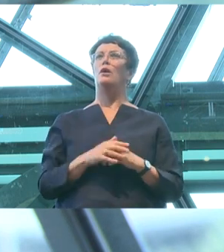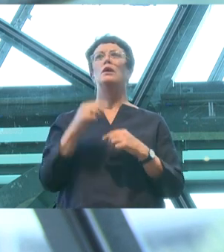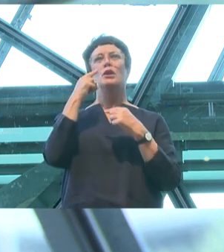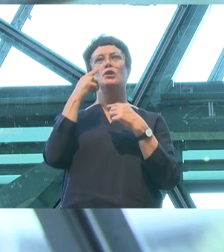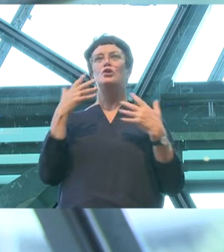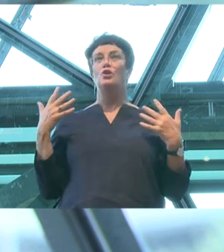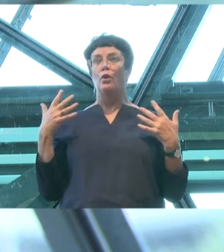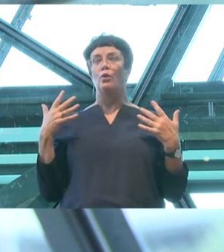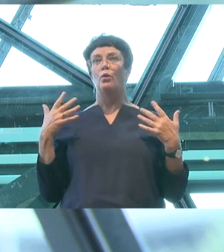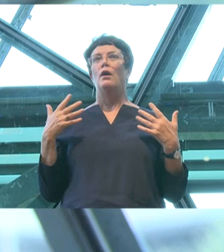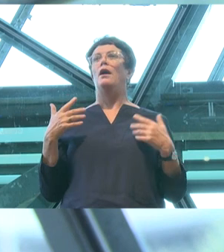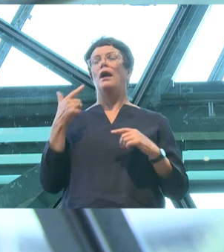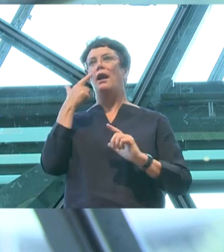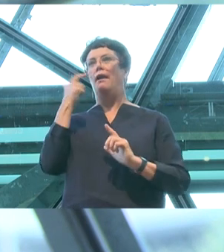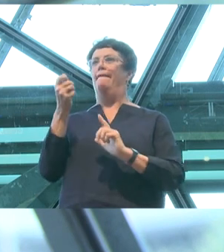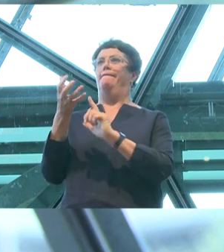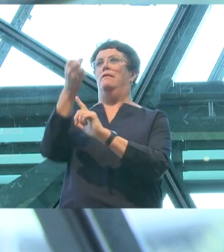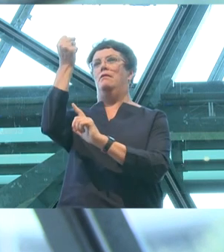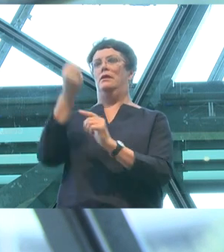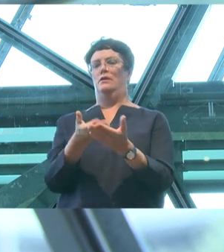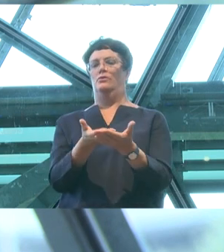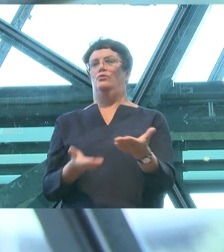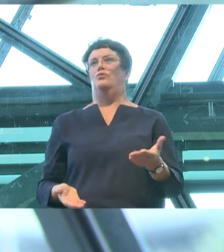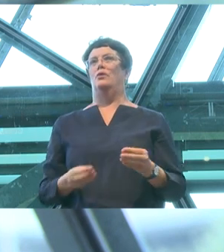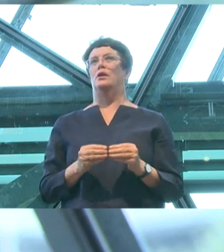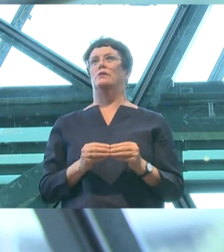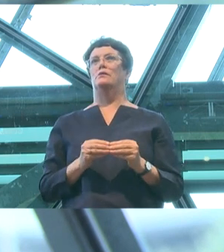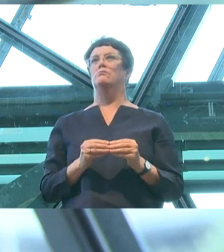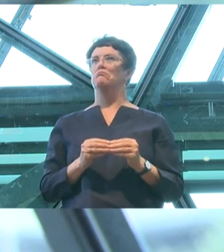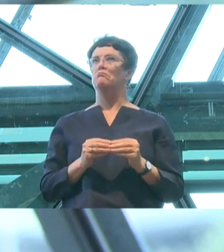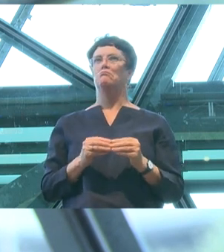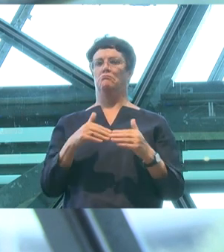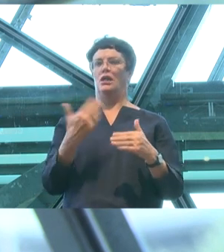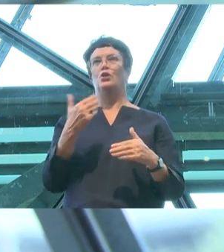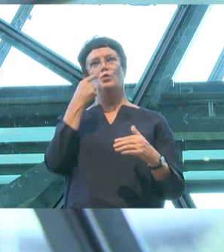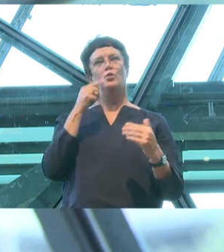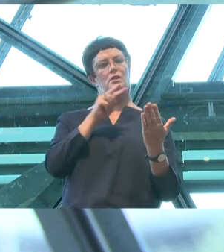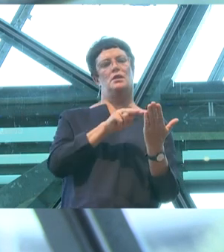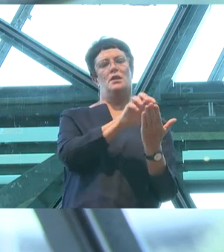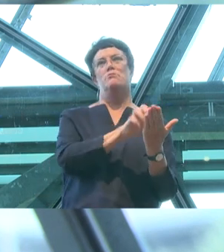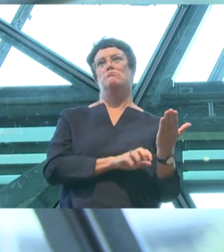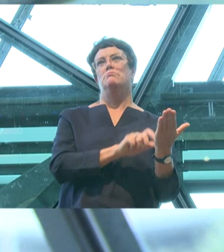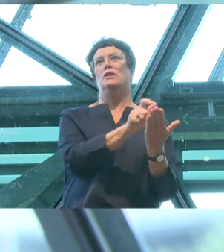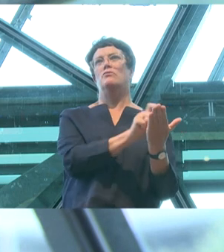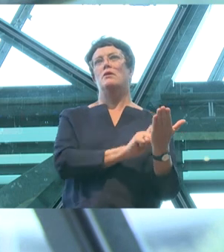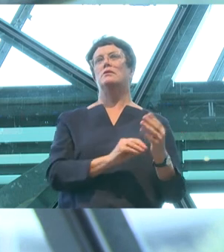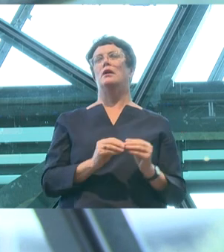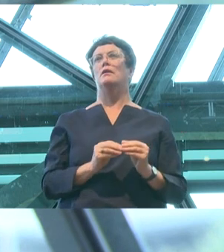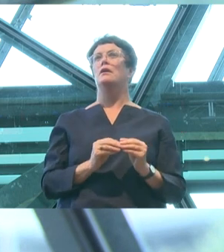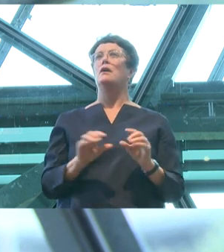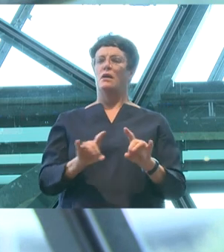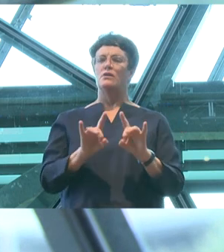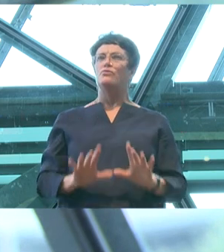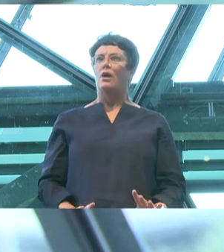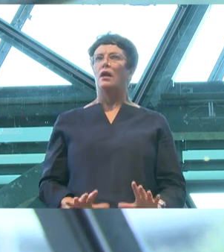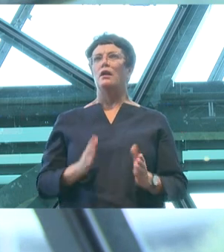uncover stories that I feel I rarely encounter as a reader. And this country, in particular Australia, is a country